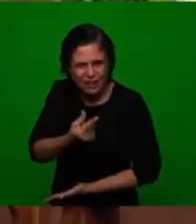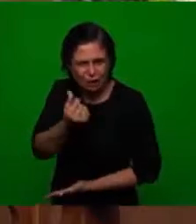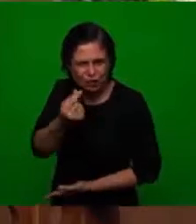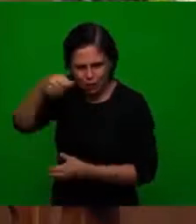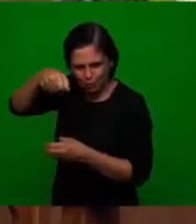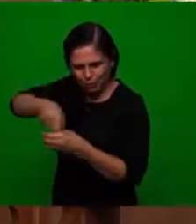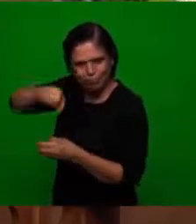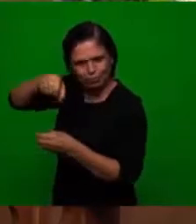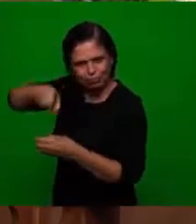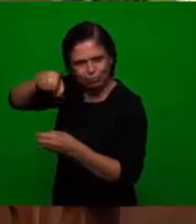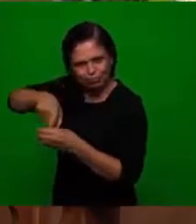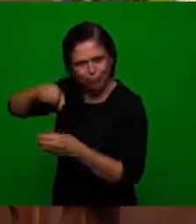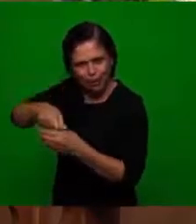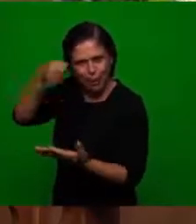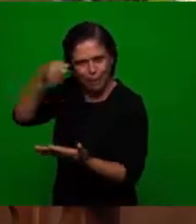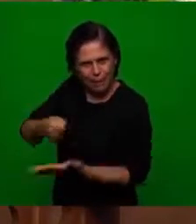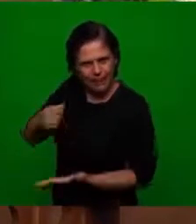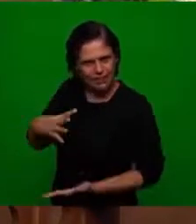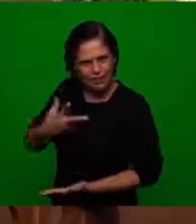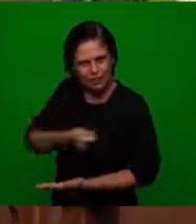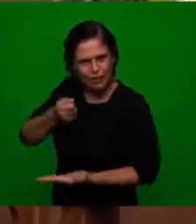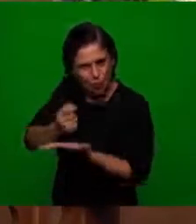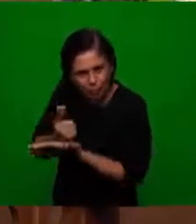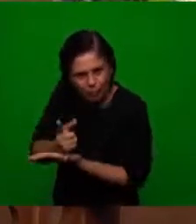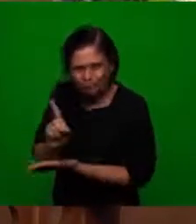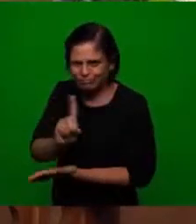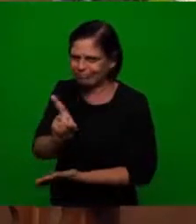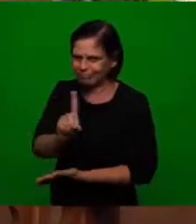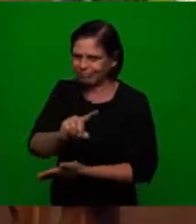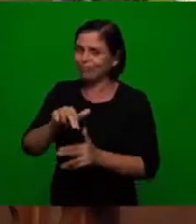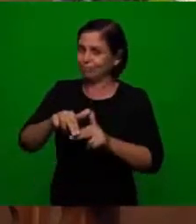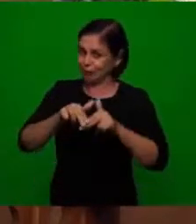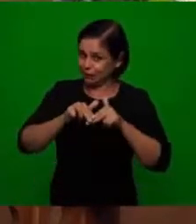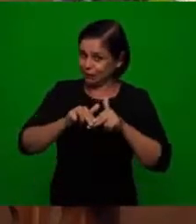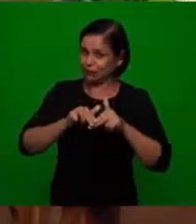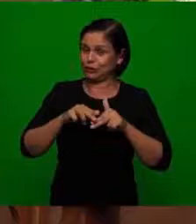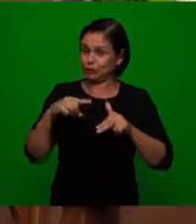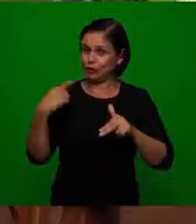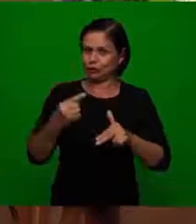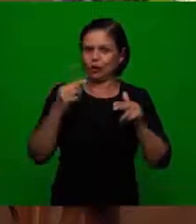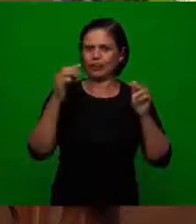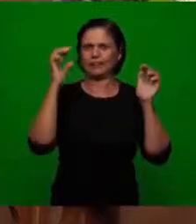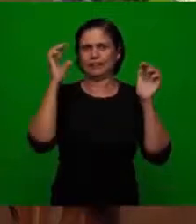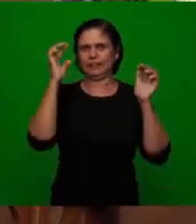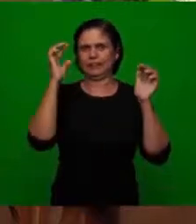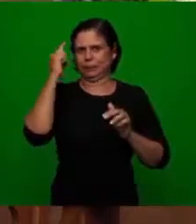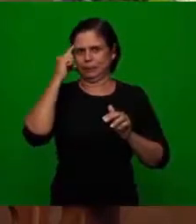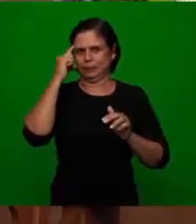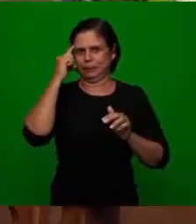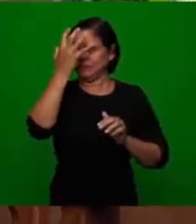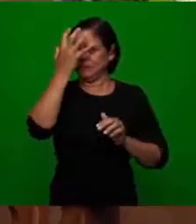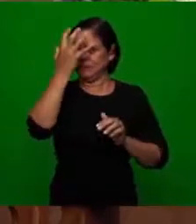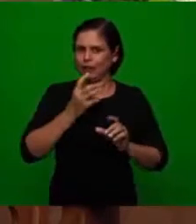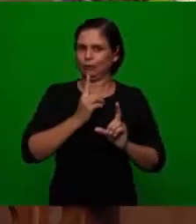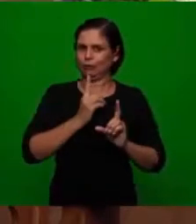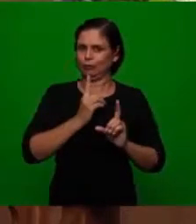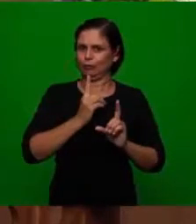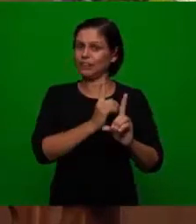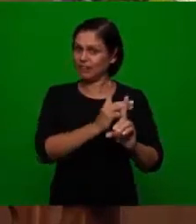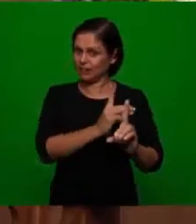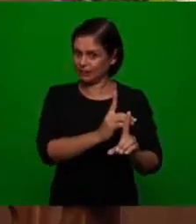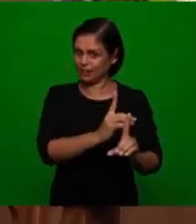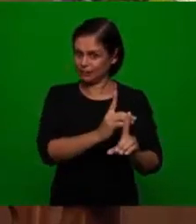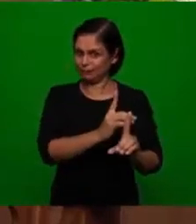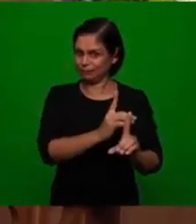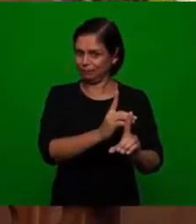with money so this is one of the reasons they brought a reflection a doctrine and reflection and